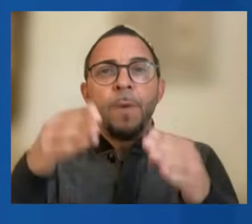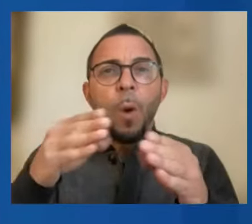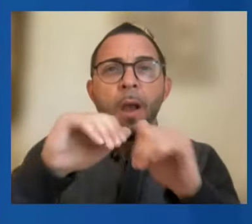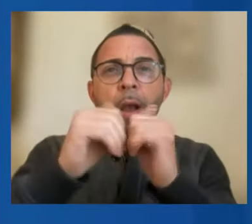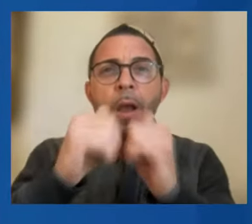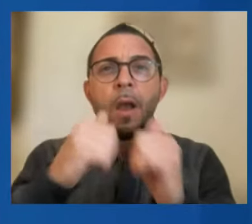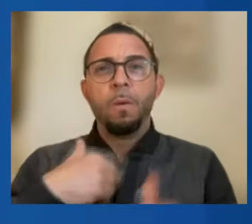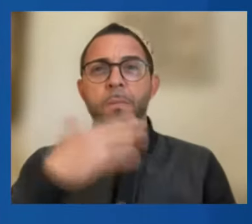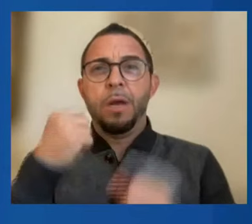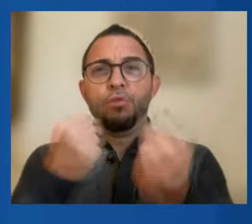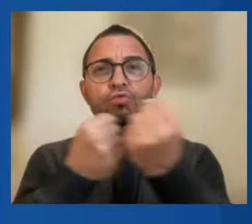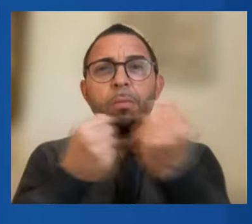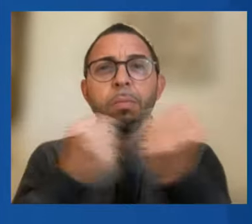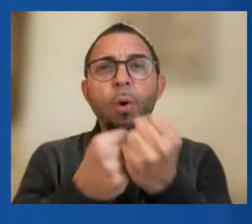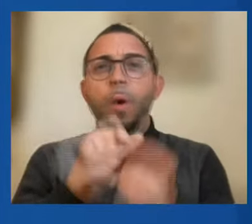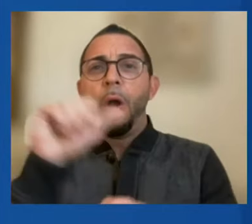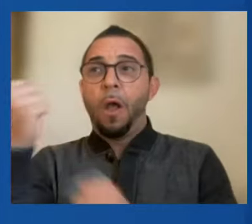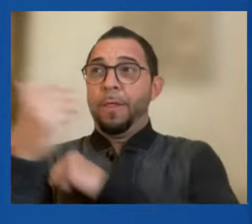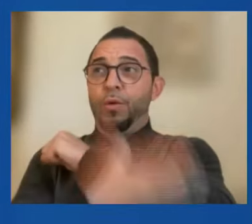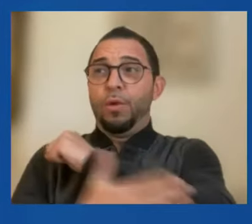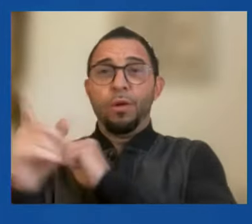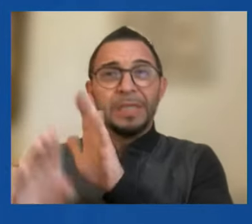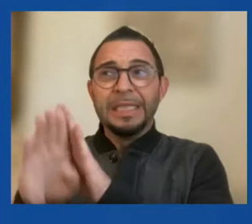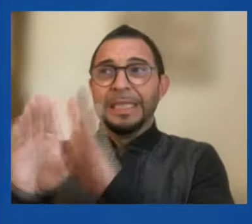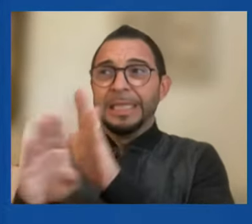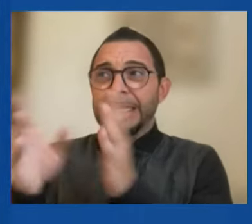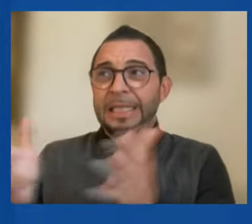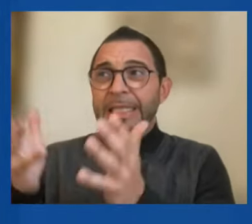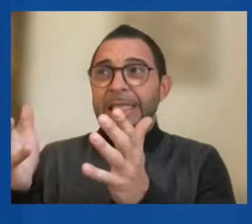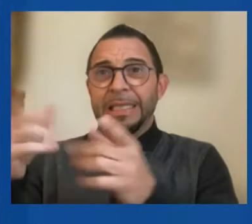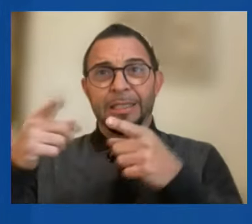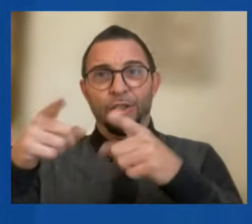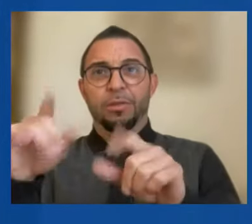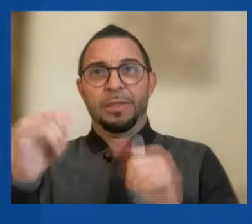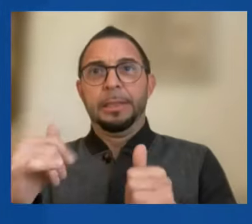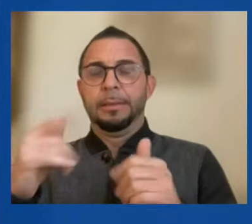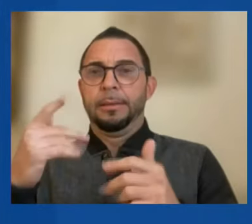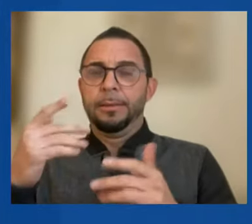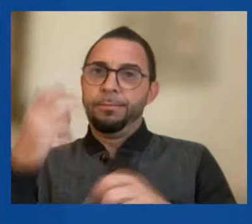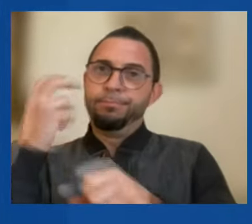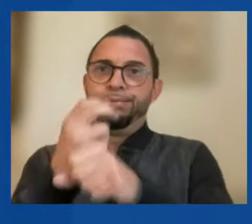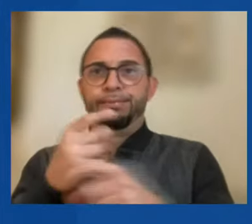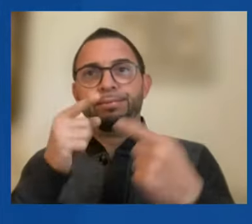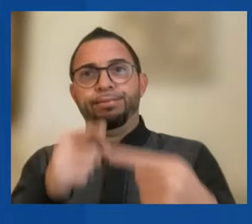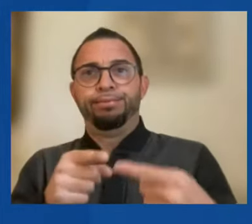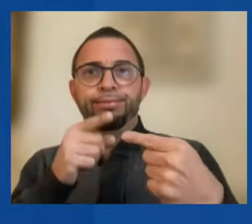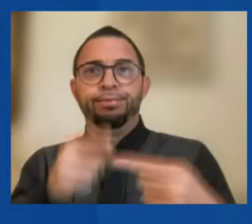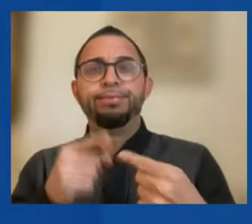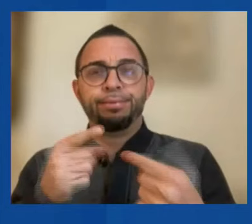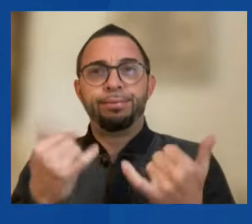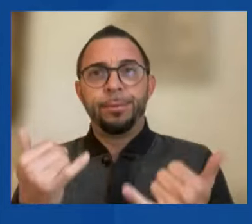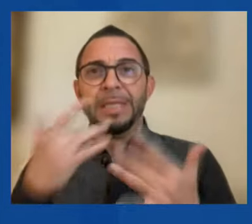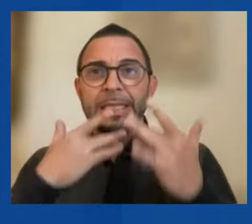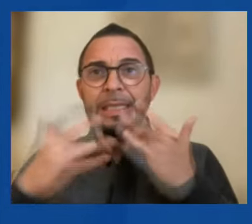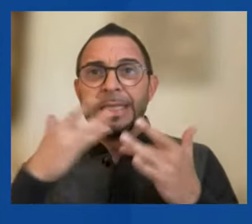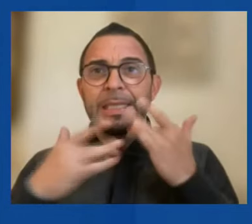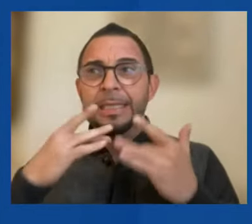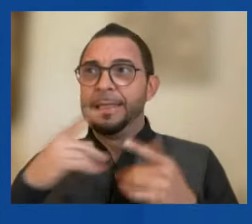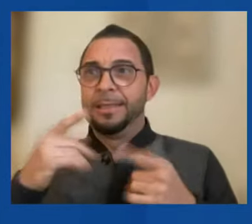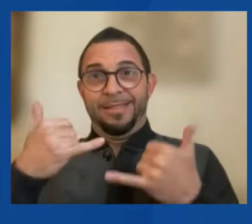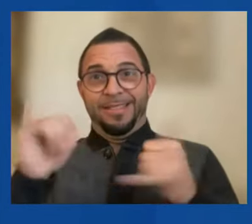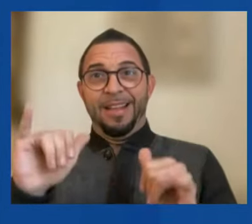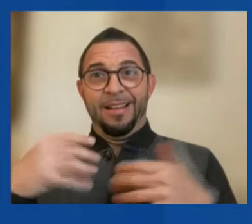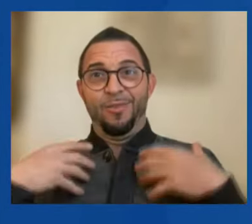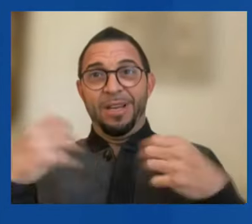developing countries as they weather these shocks. Particularly as they are still recovering from COVID-19.